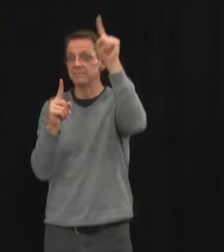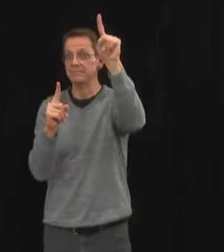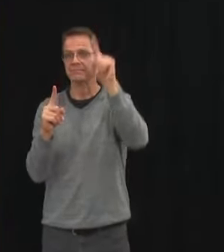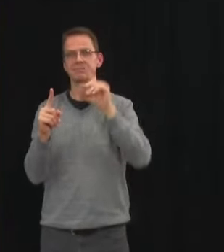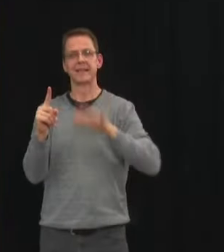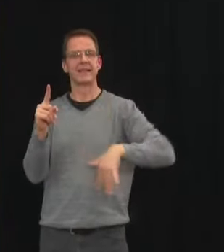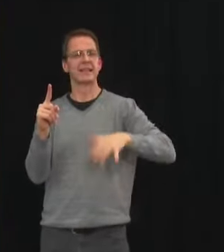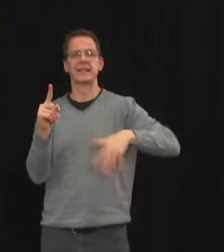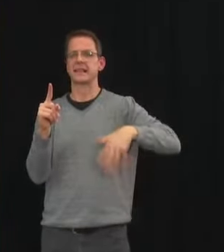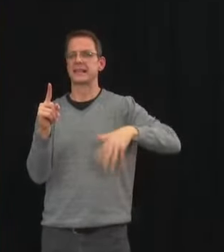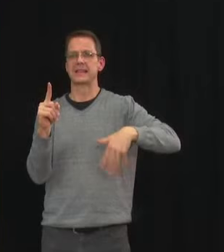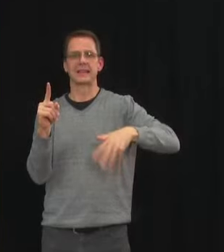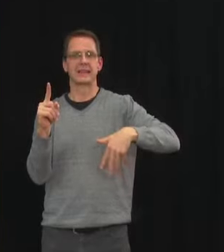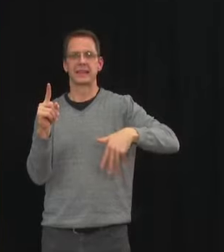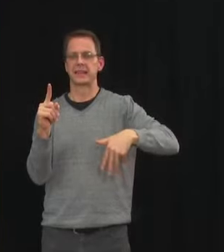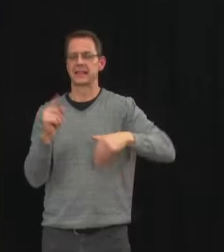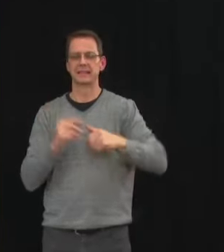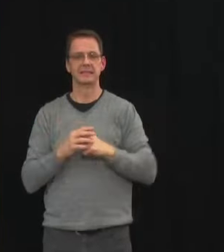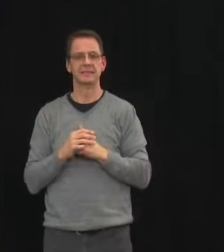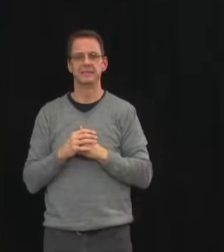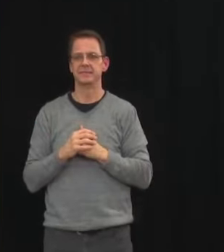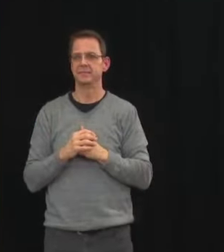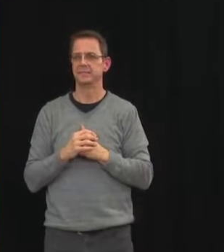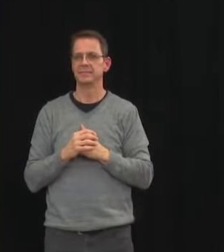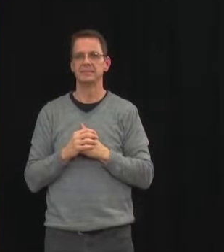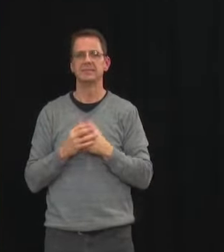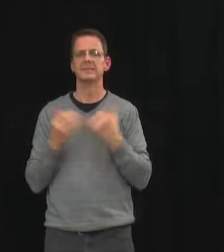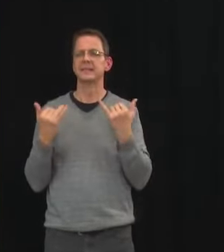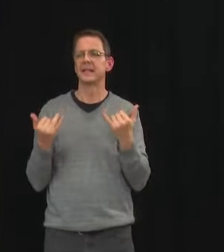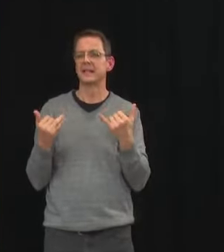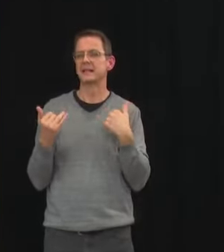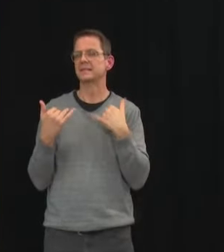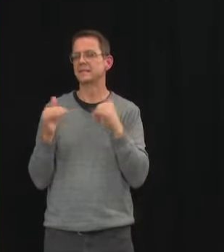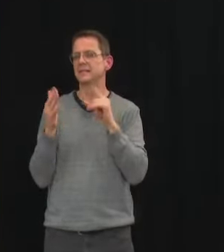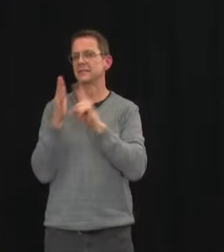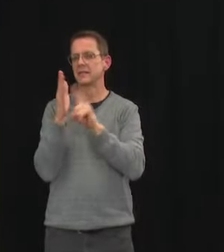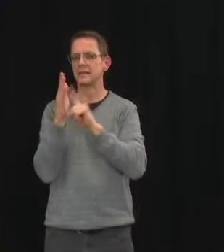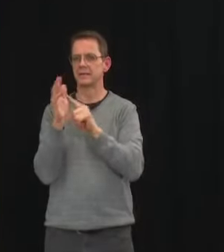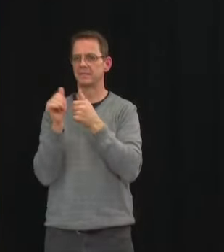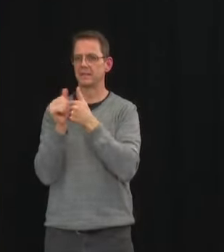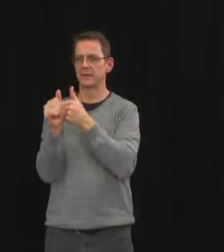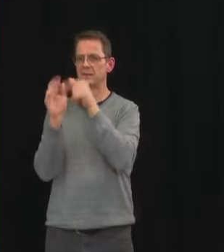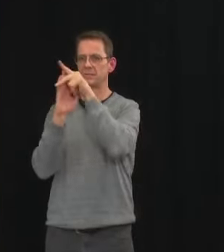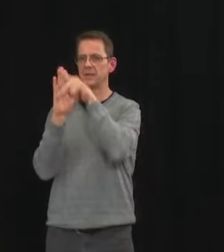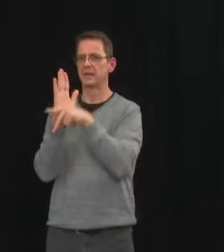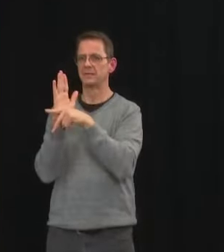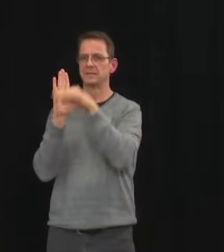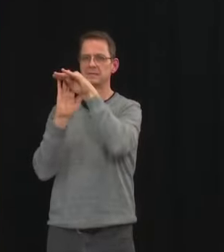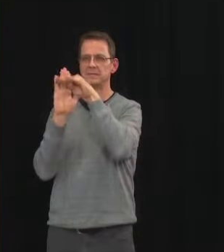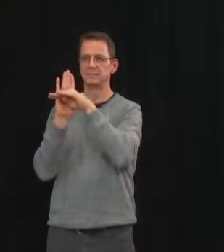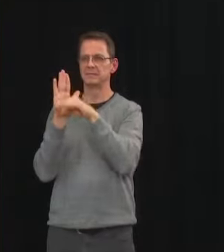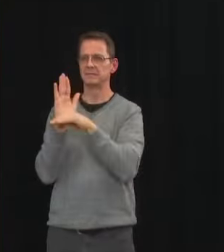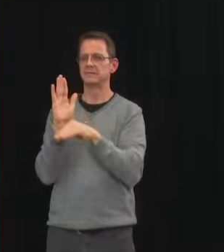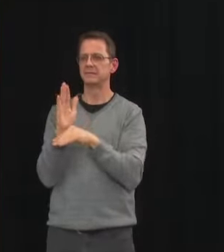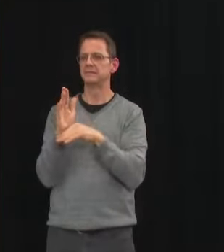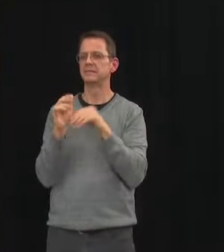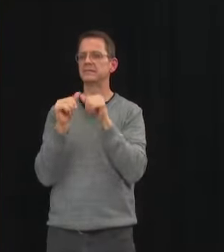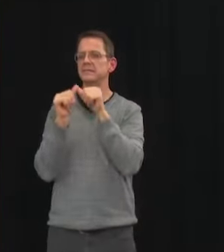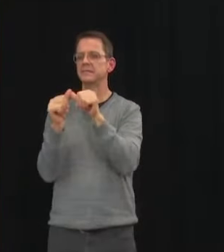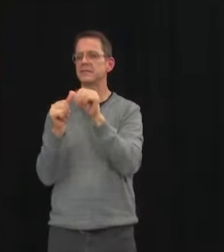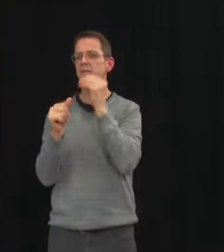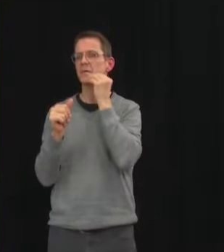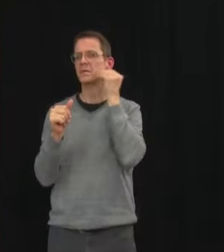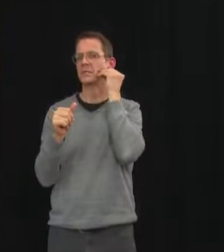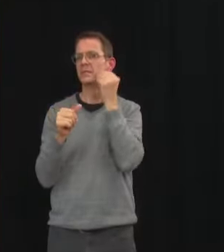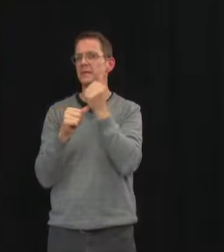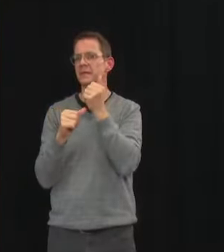we are looking at our policies around long-term care and and supportive living facilities it's important to note that we have